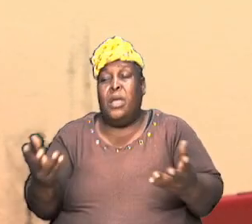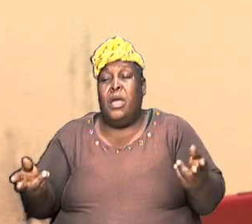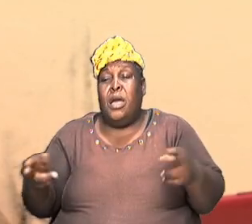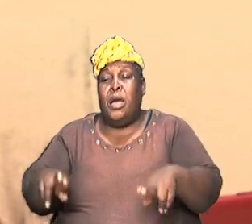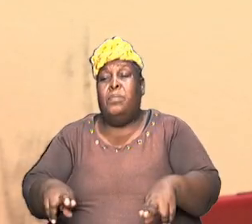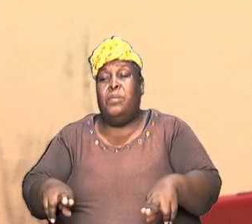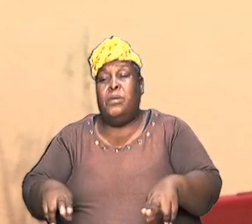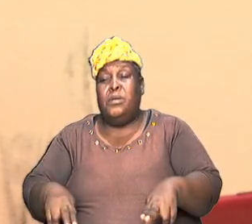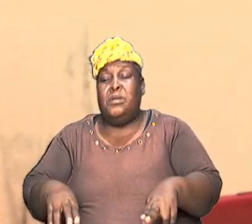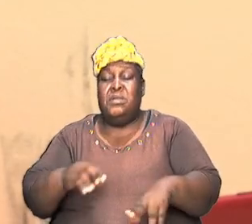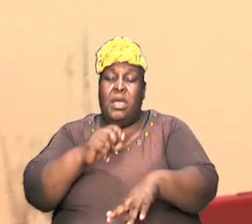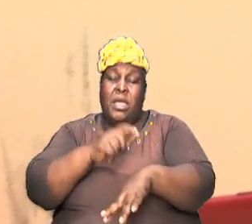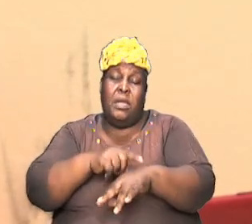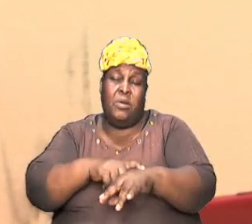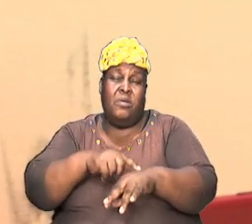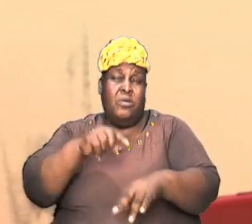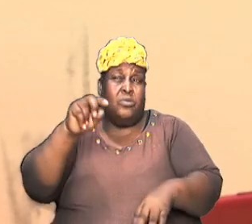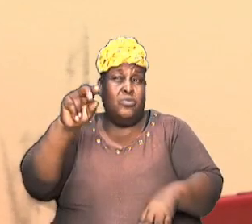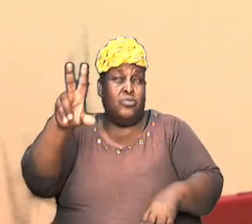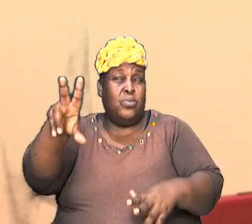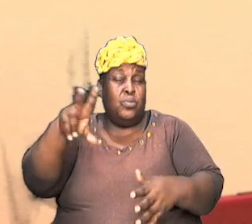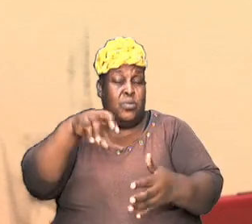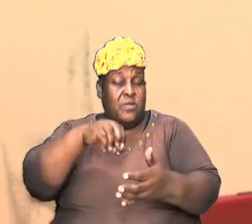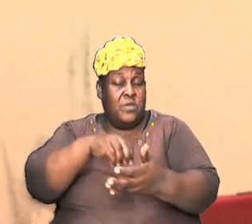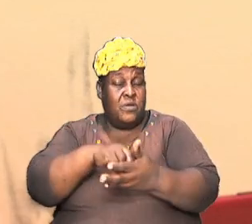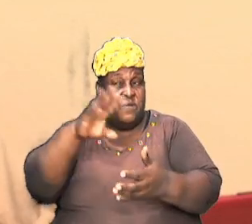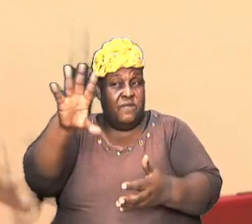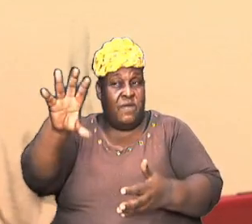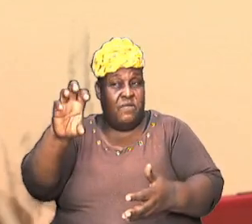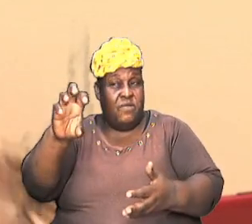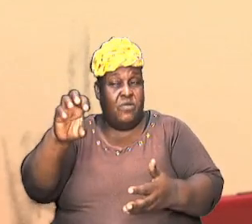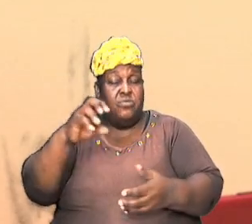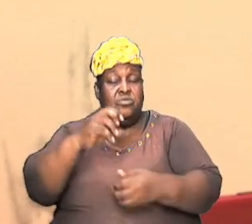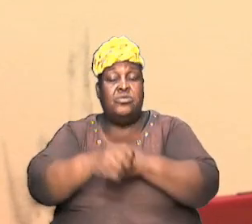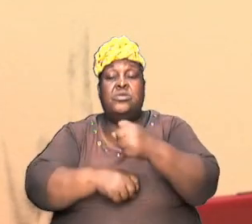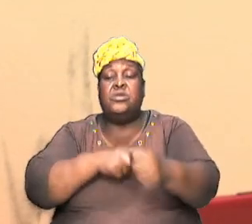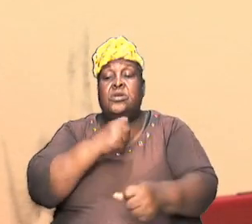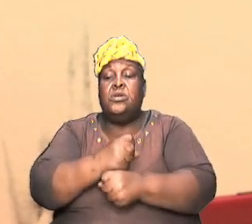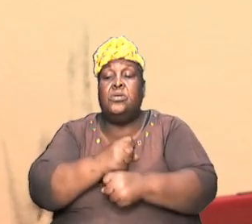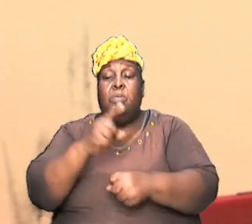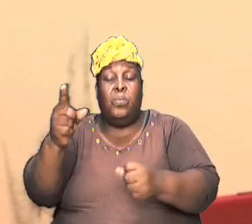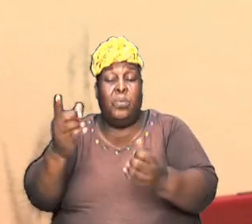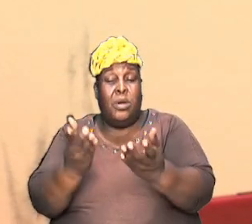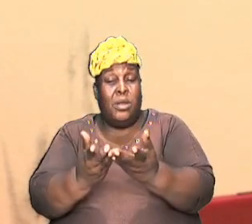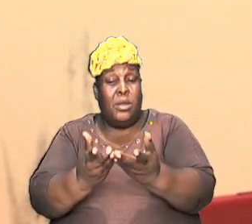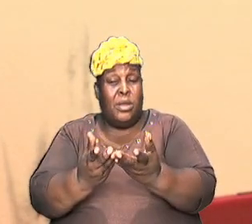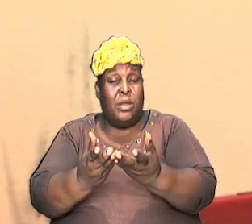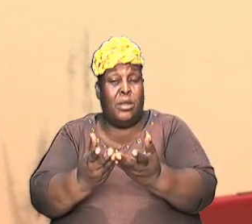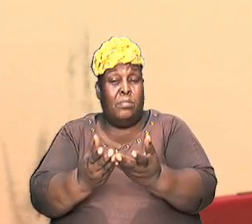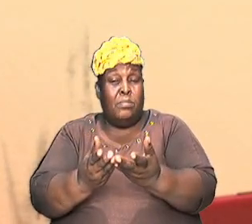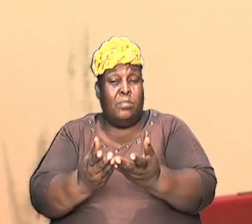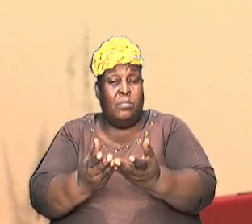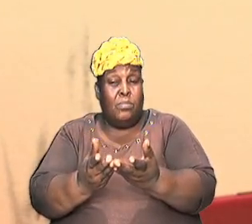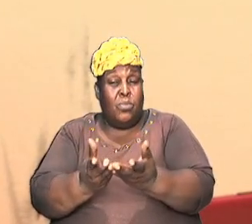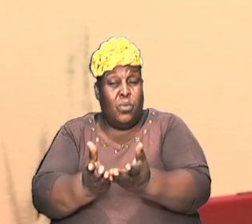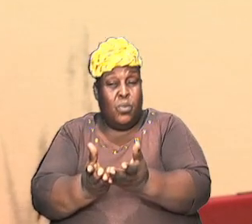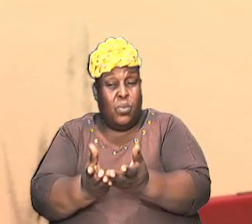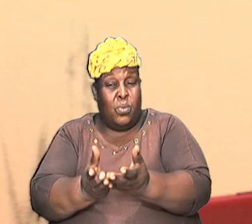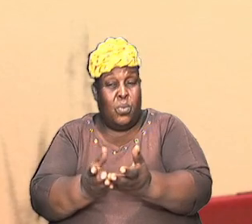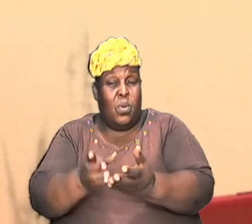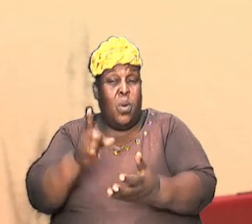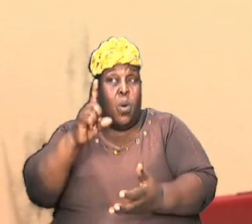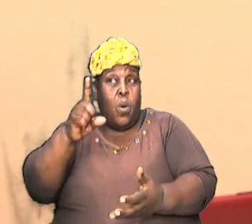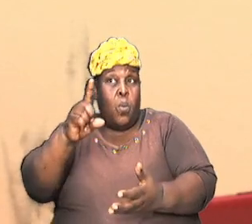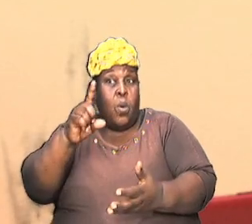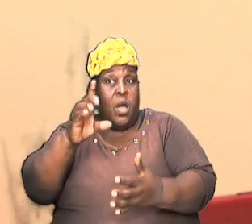,500 years to be contained so that one little book that we have called the Bible you just take one chapter out of